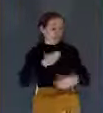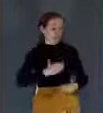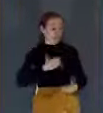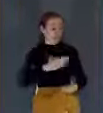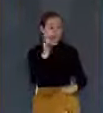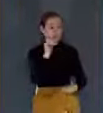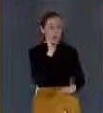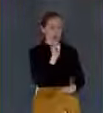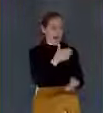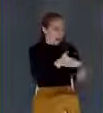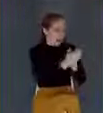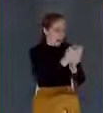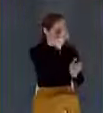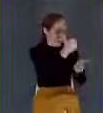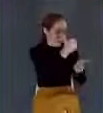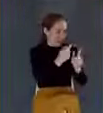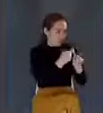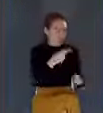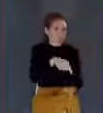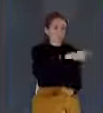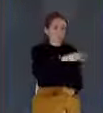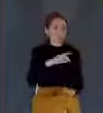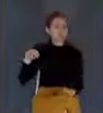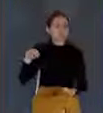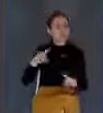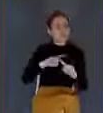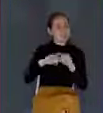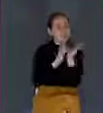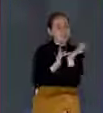doesn't get hungry. But Jesus got hungry.